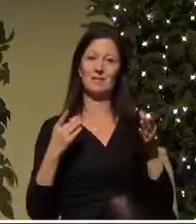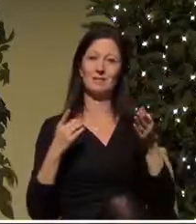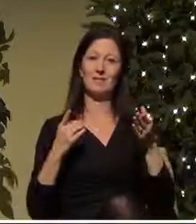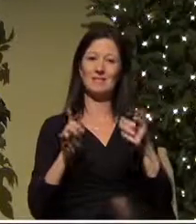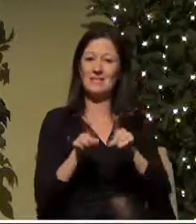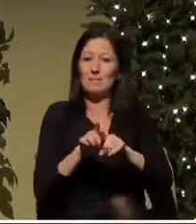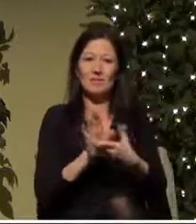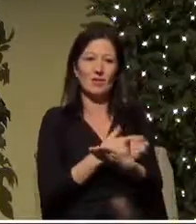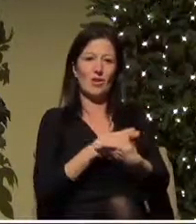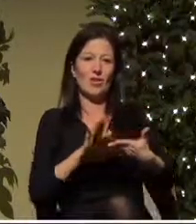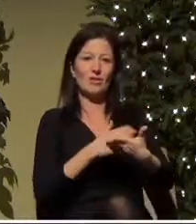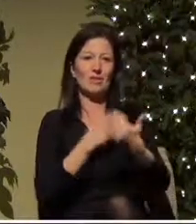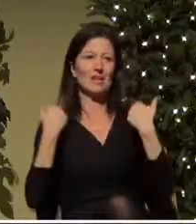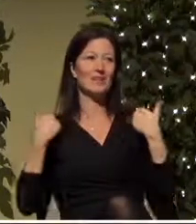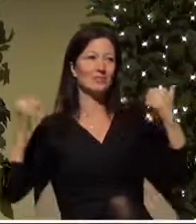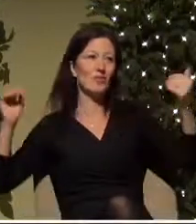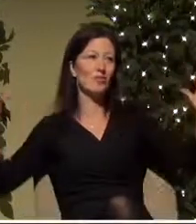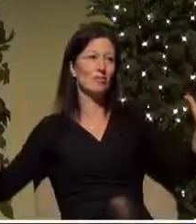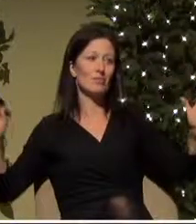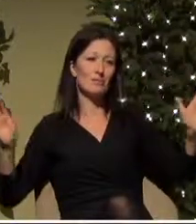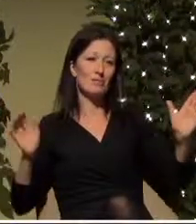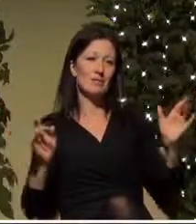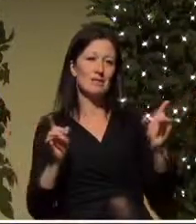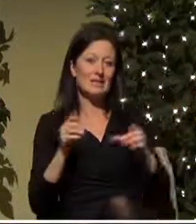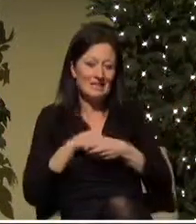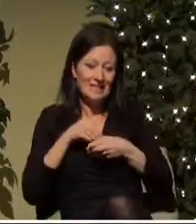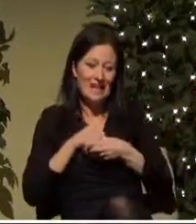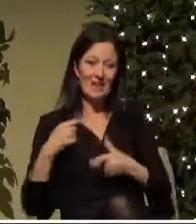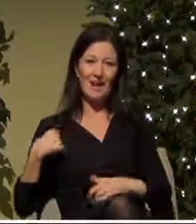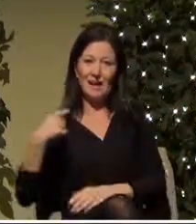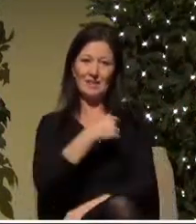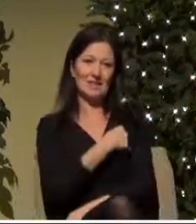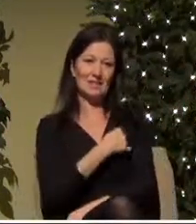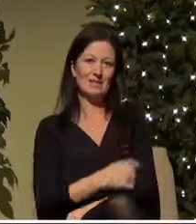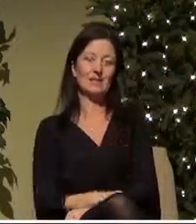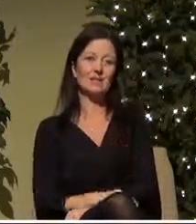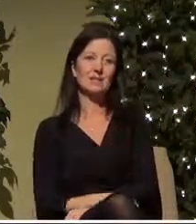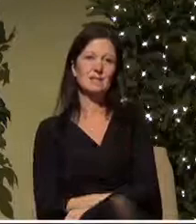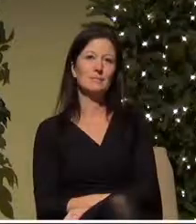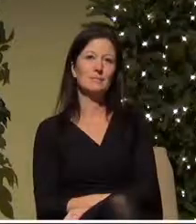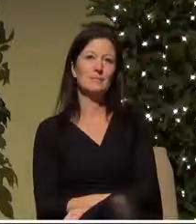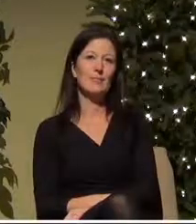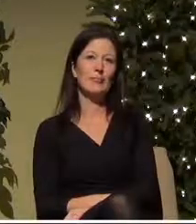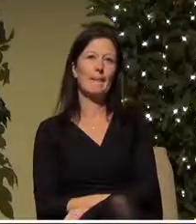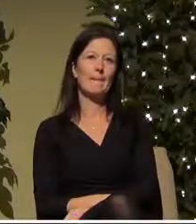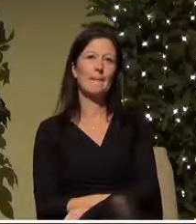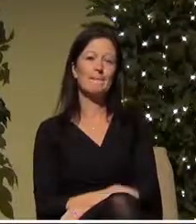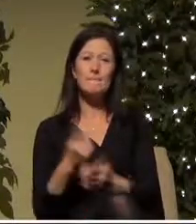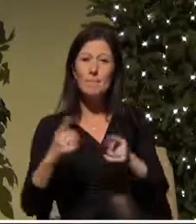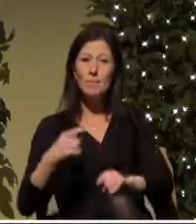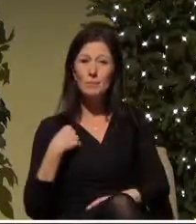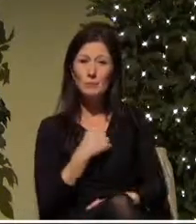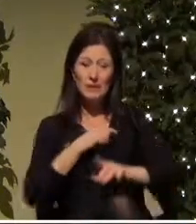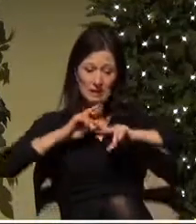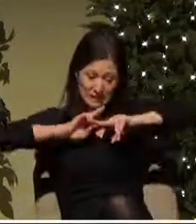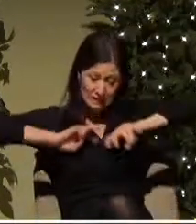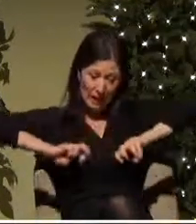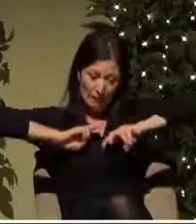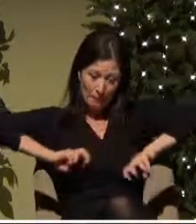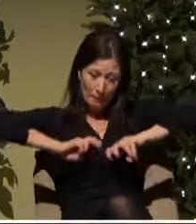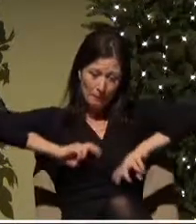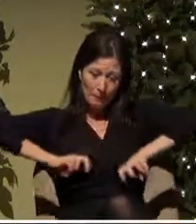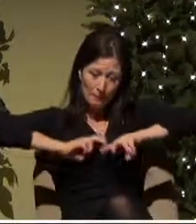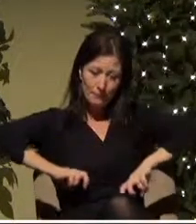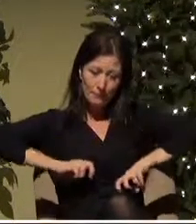there for us in our Messiah in the Christ and when we have tapped into that loneliness and we have then